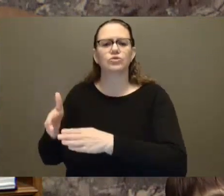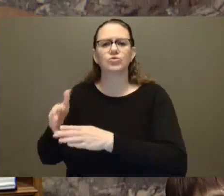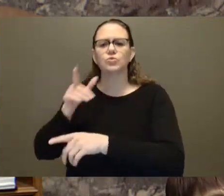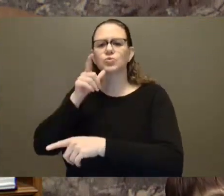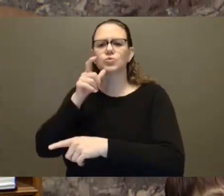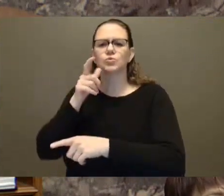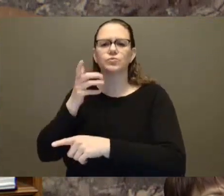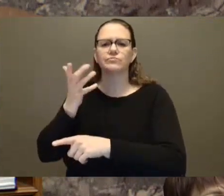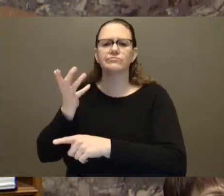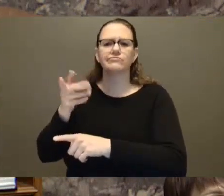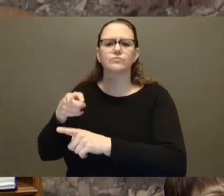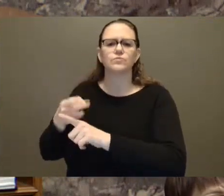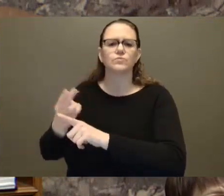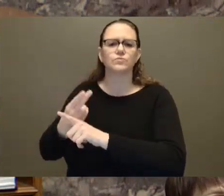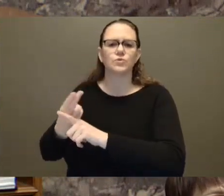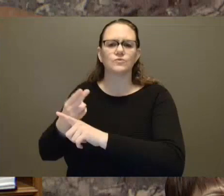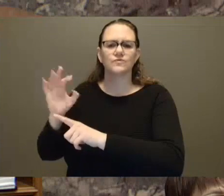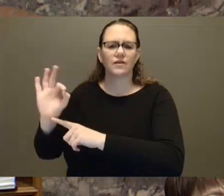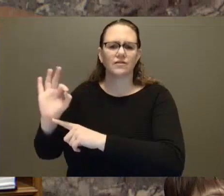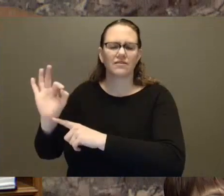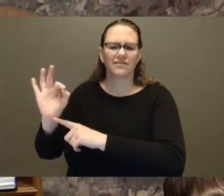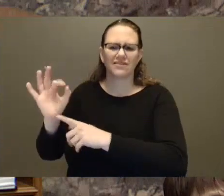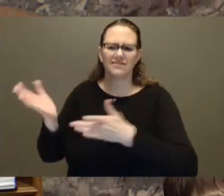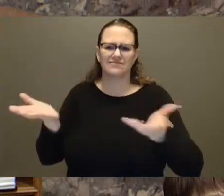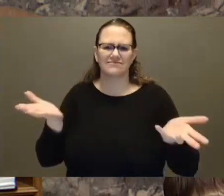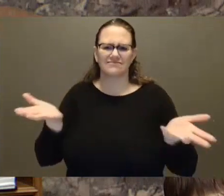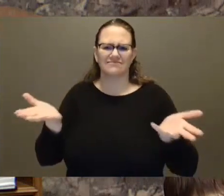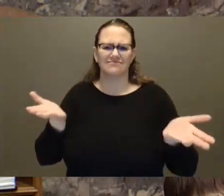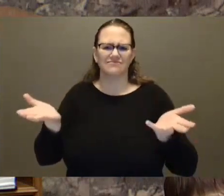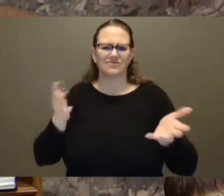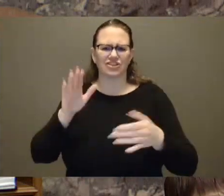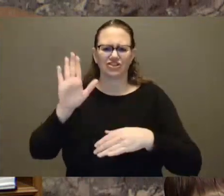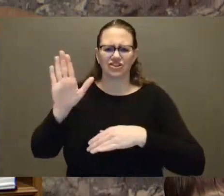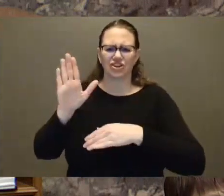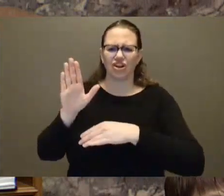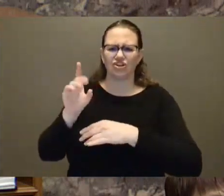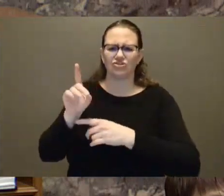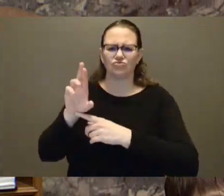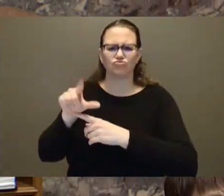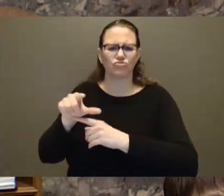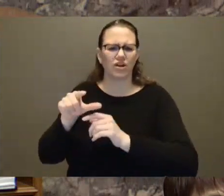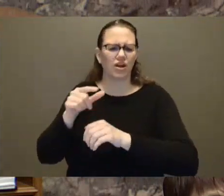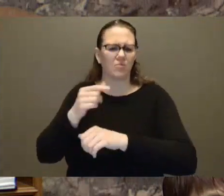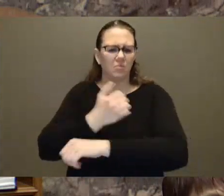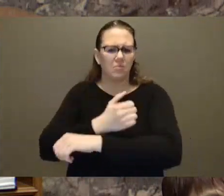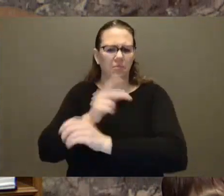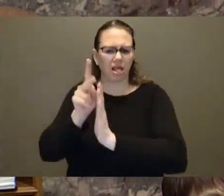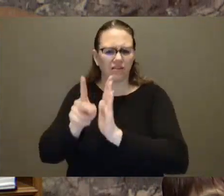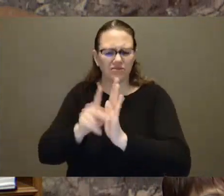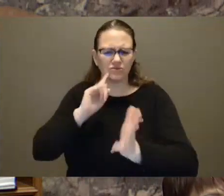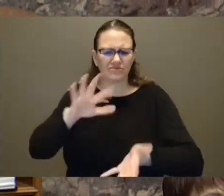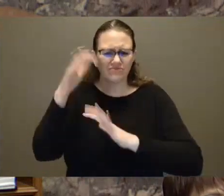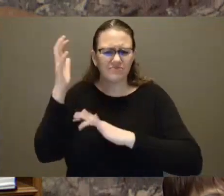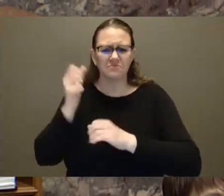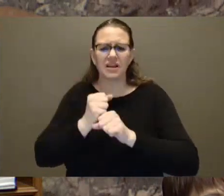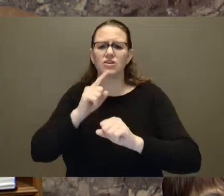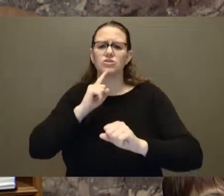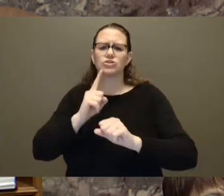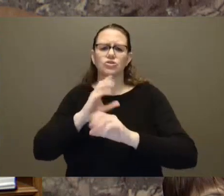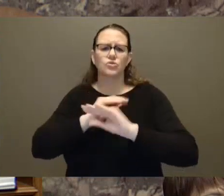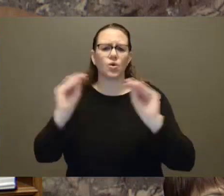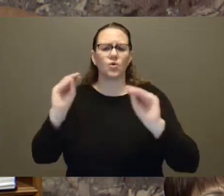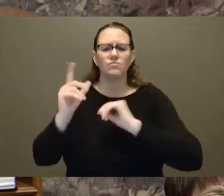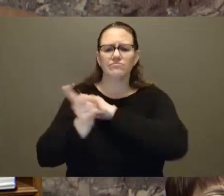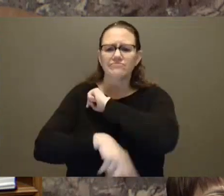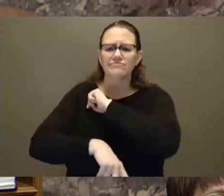the genie out of the bottle by ensuring there are no consequences to using dangerous drugs. Shockingly, online platforms now